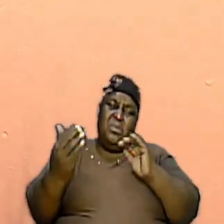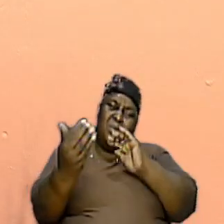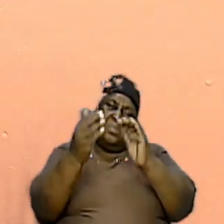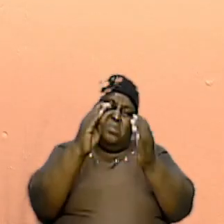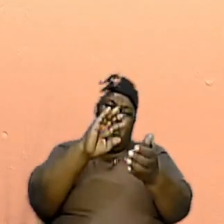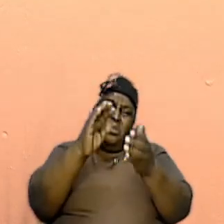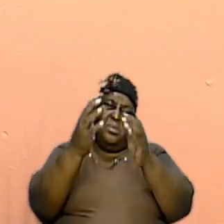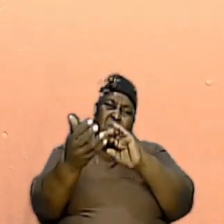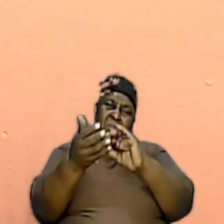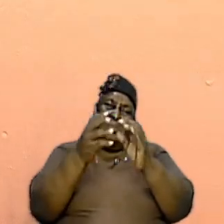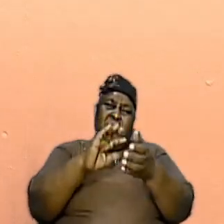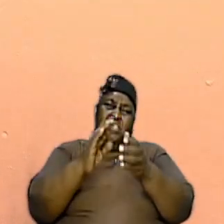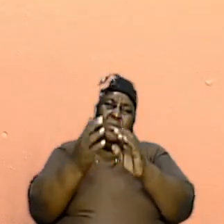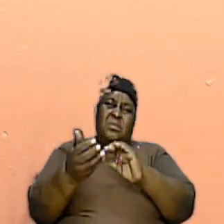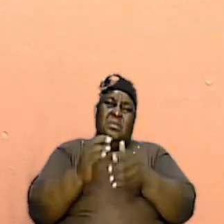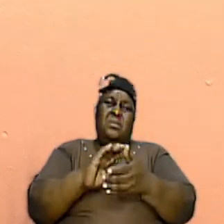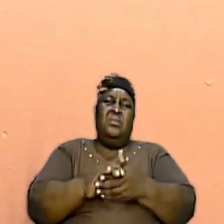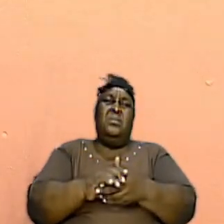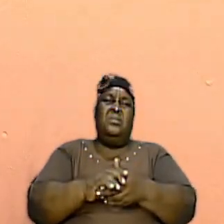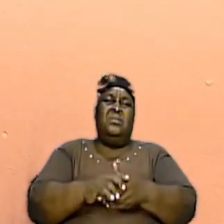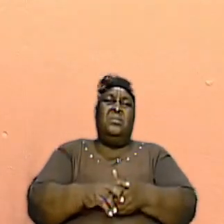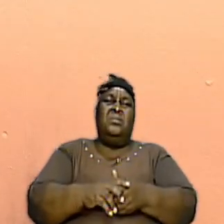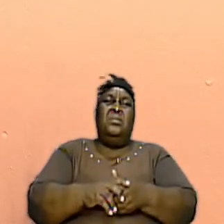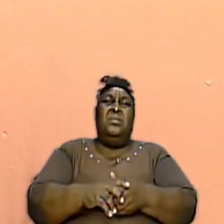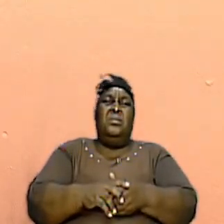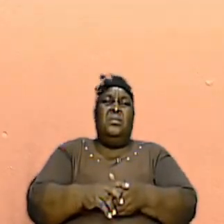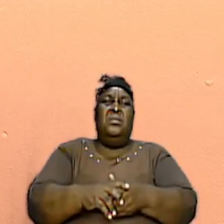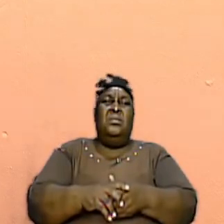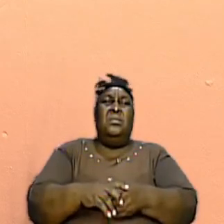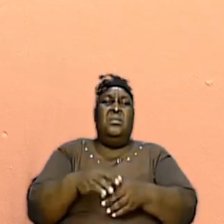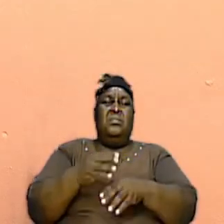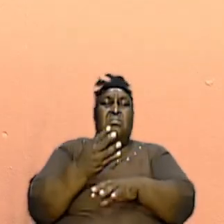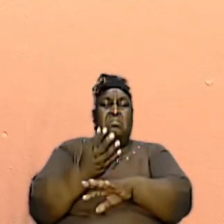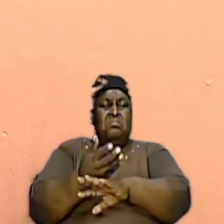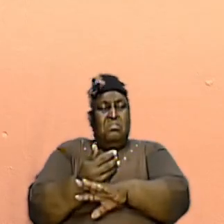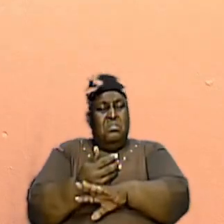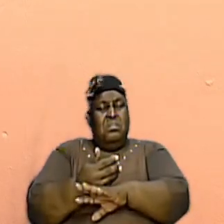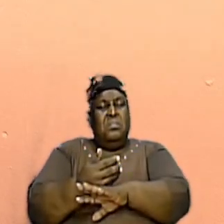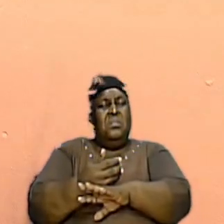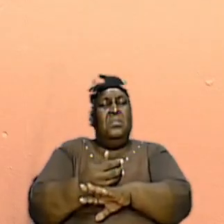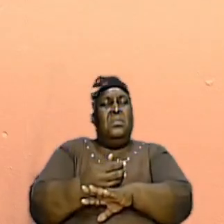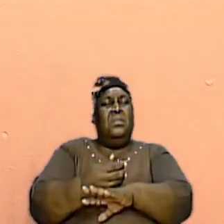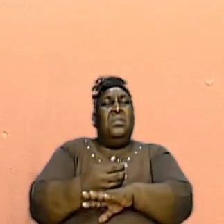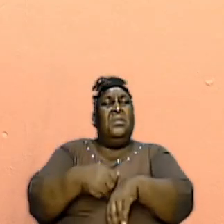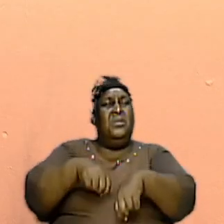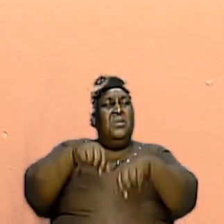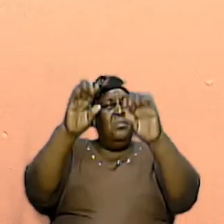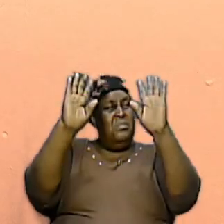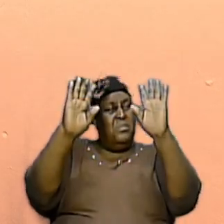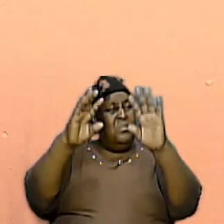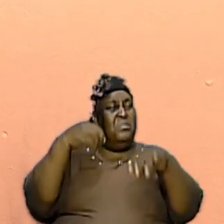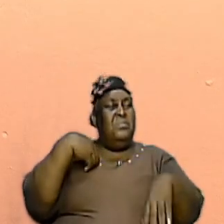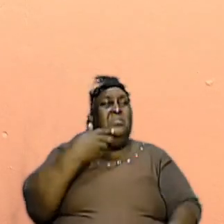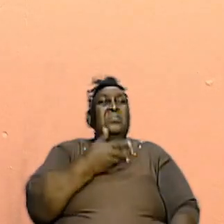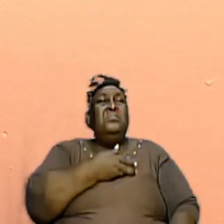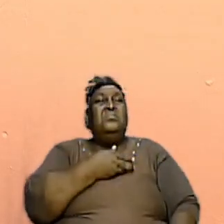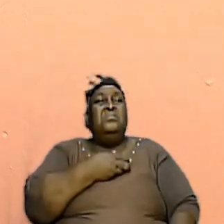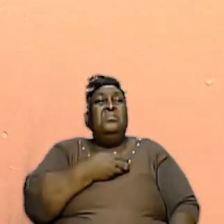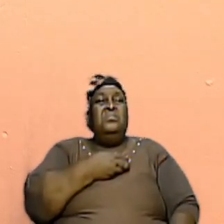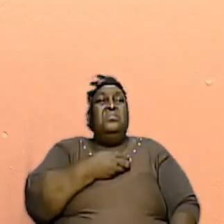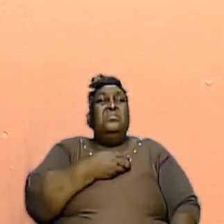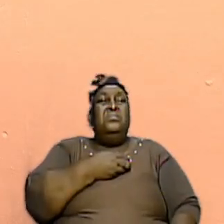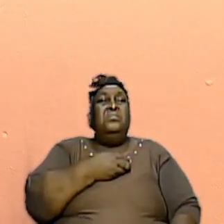But I beg to differ and to submit to us that there is a